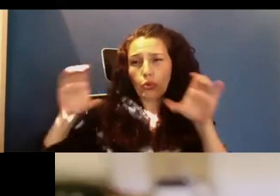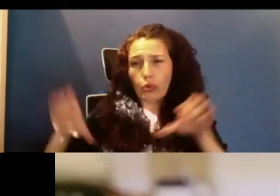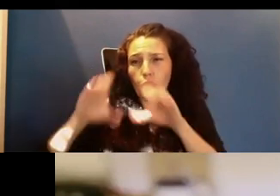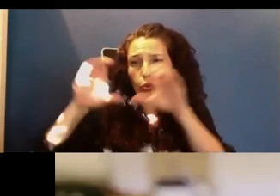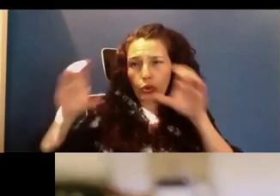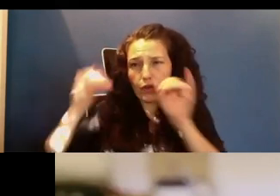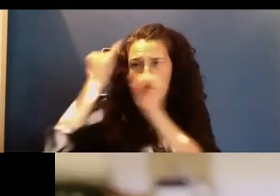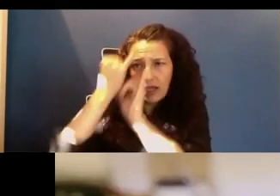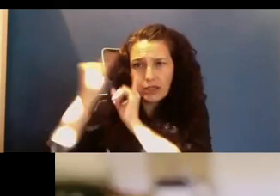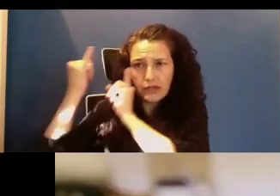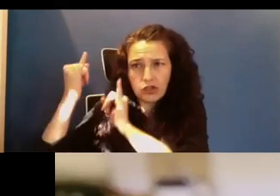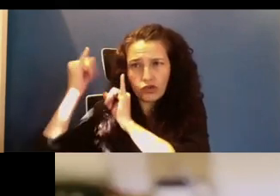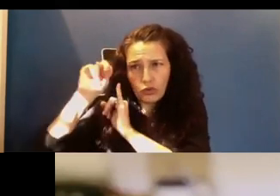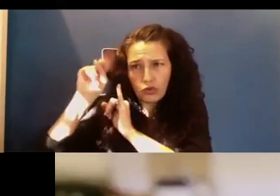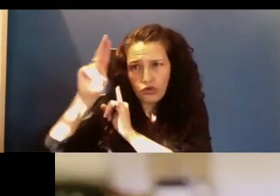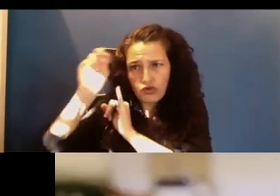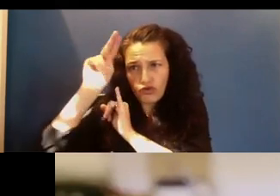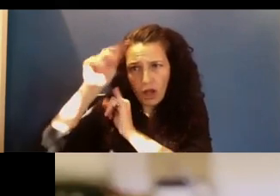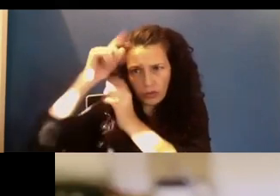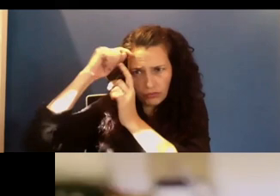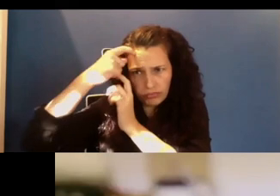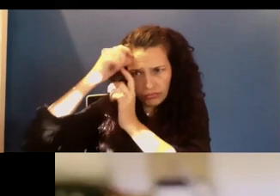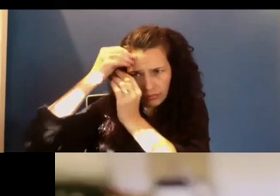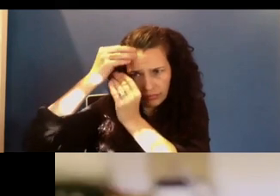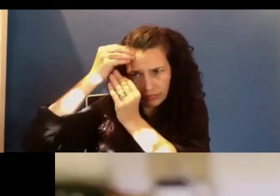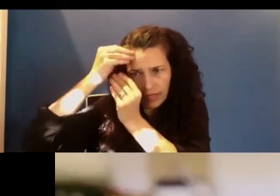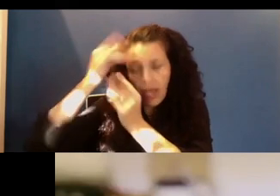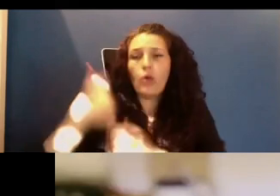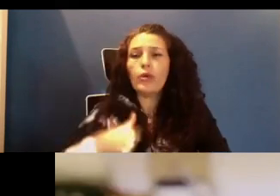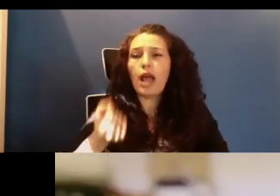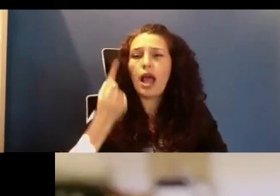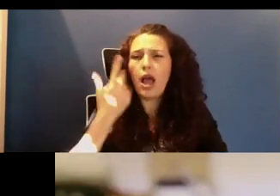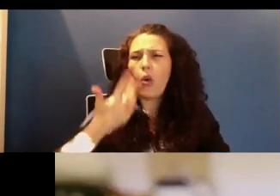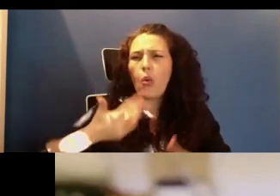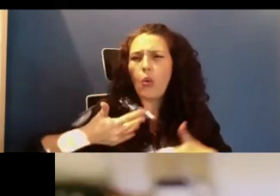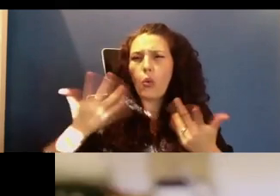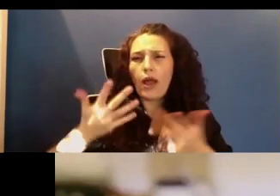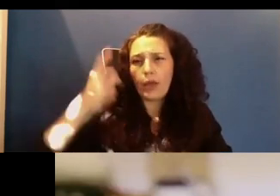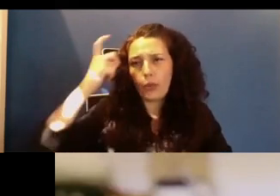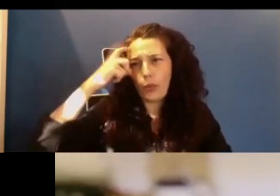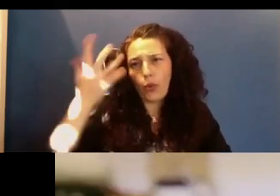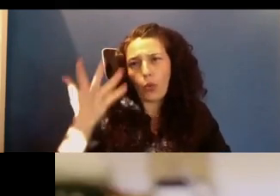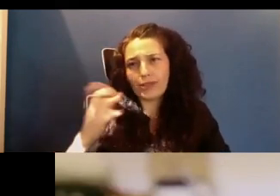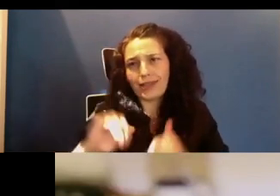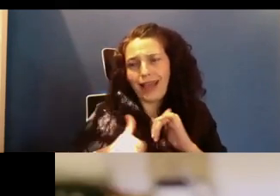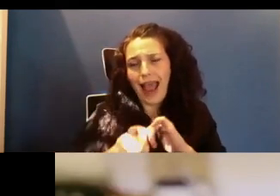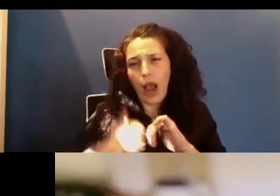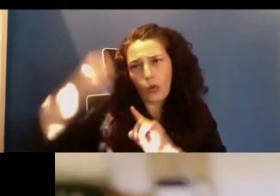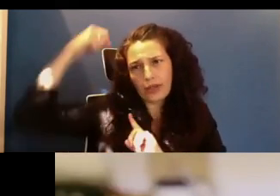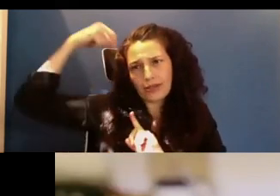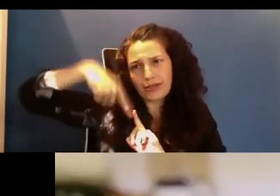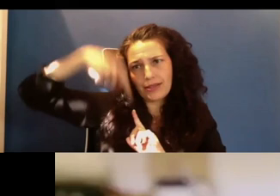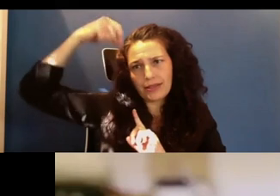neurons in their brain. And we can better understand what the brain wants and how it signals the body to do